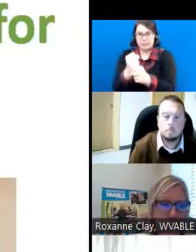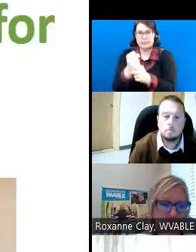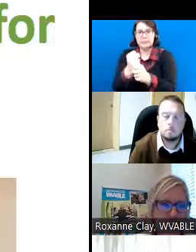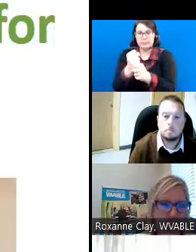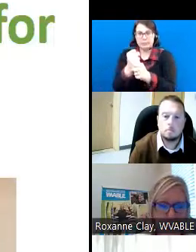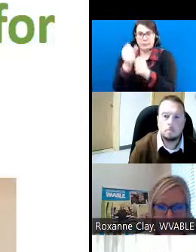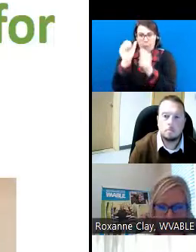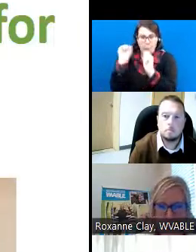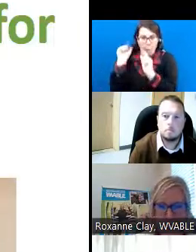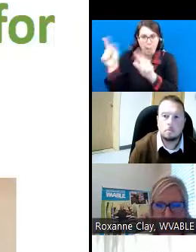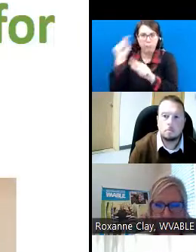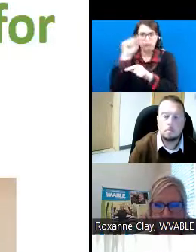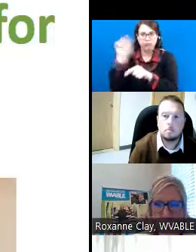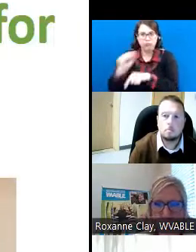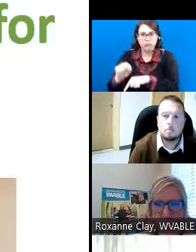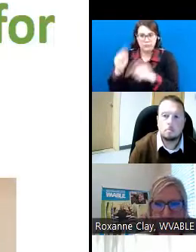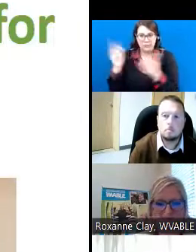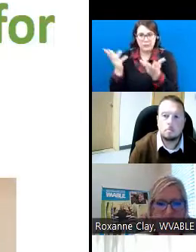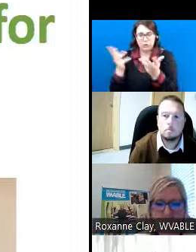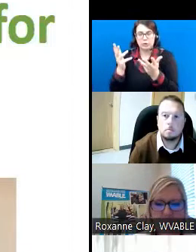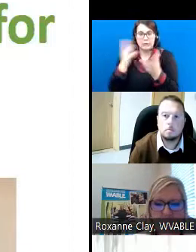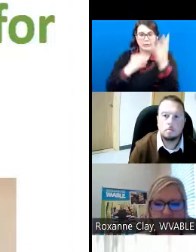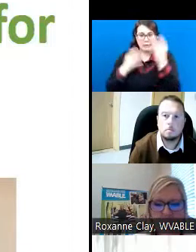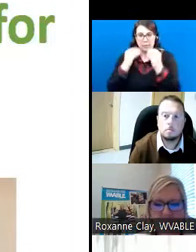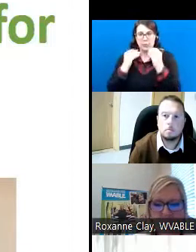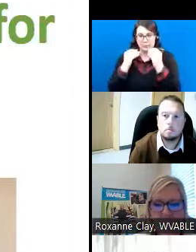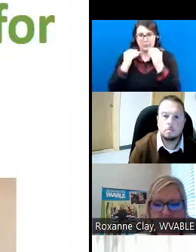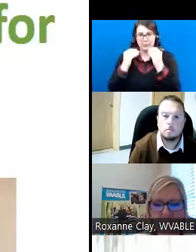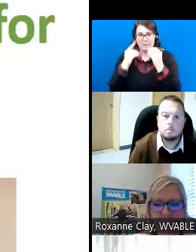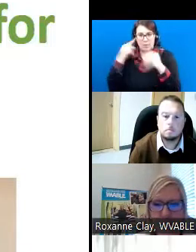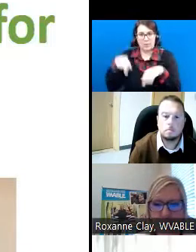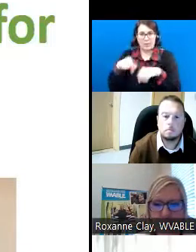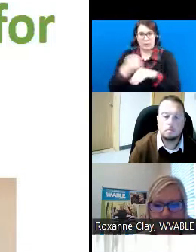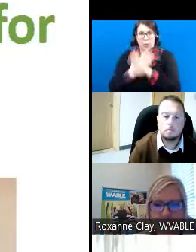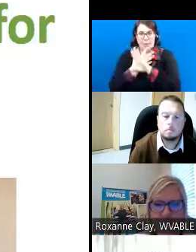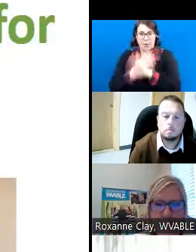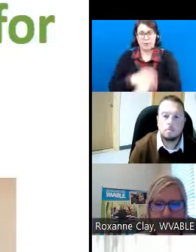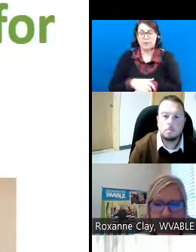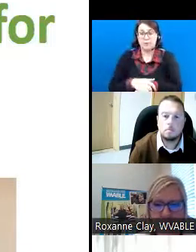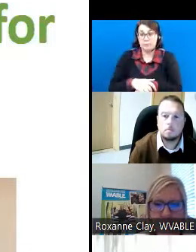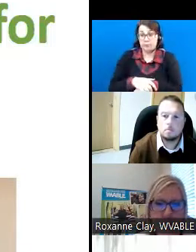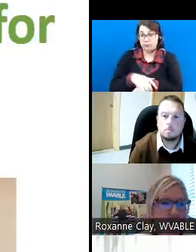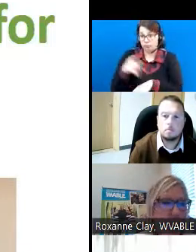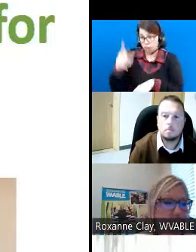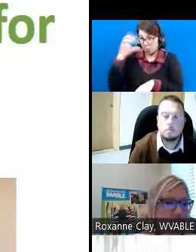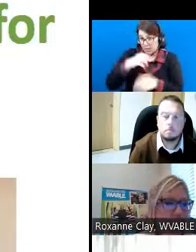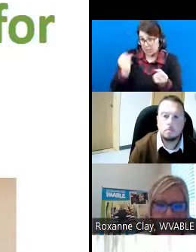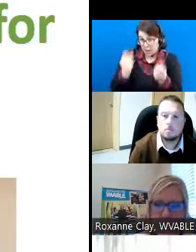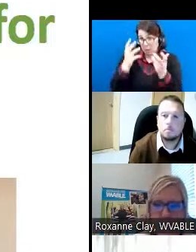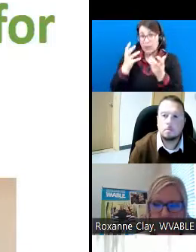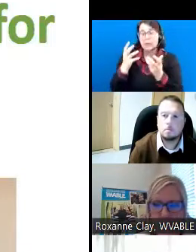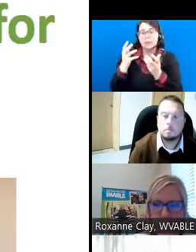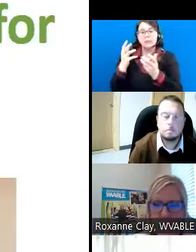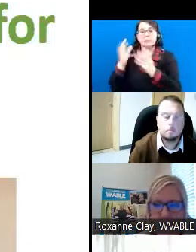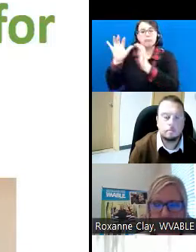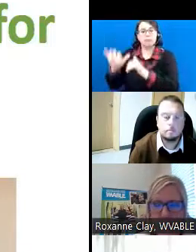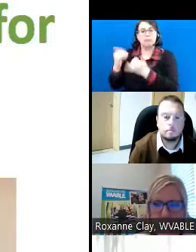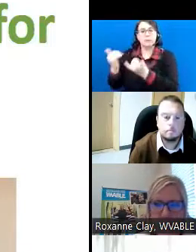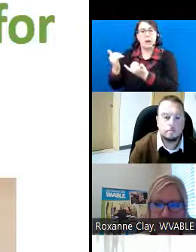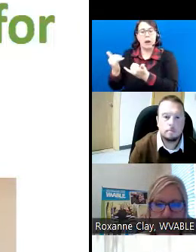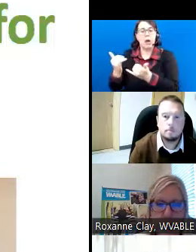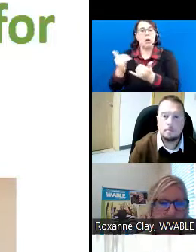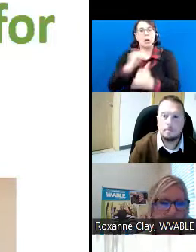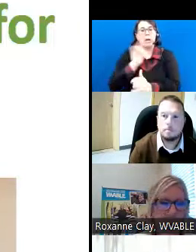panelists bring to this webinar. Go ahead and enter your guess in the chat box and we'll circle back at the end